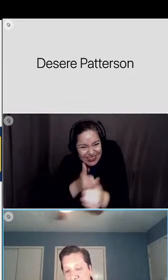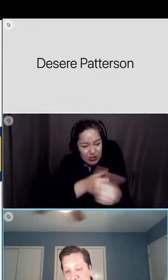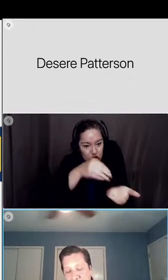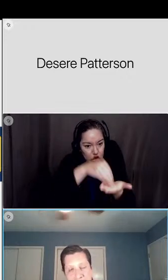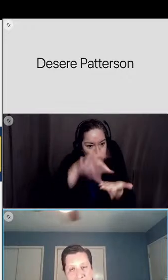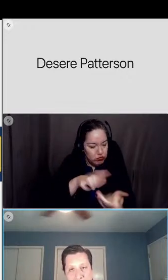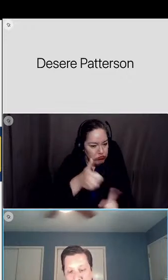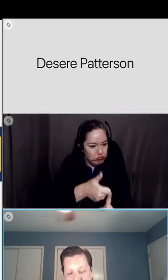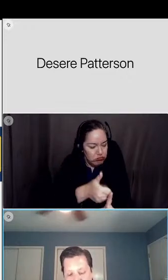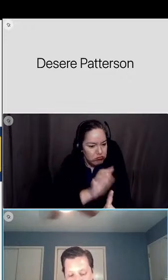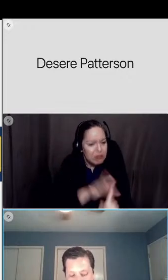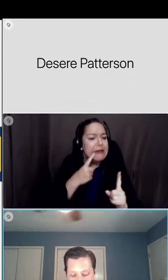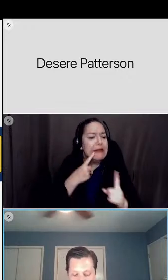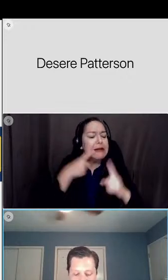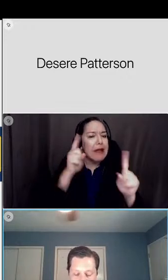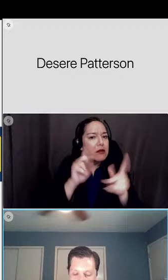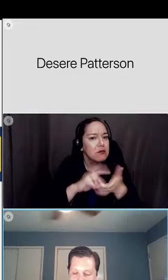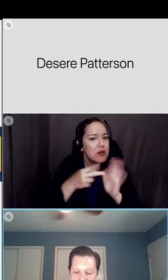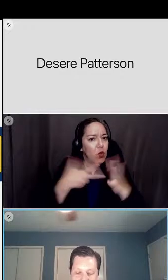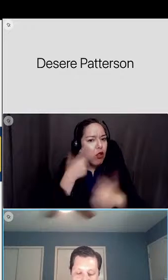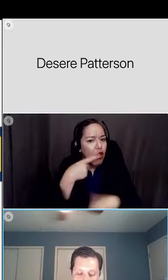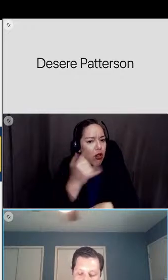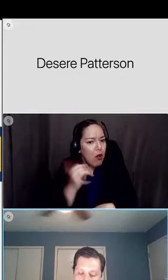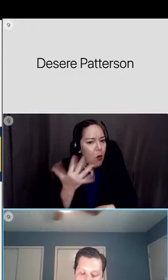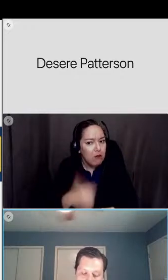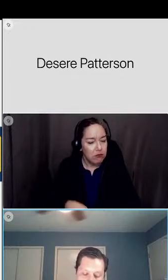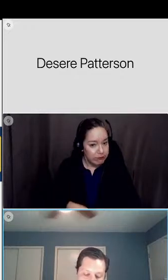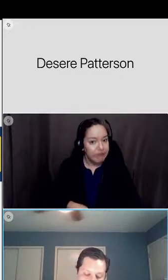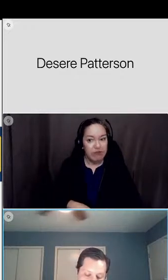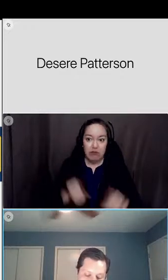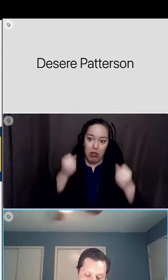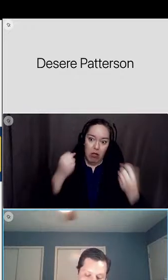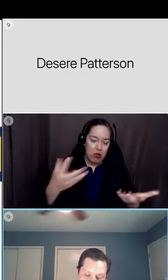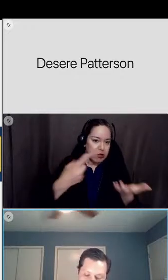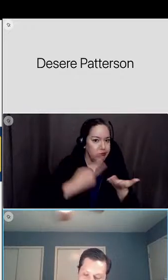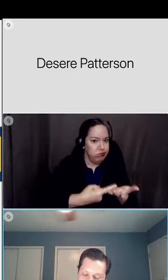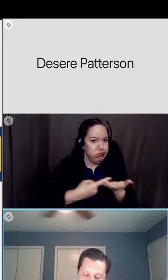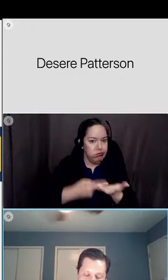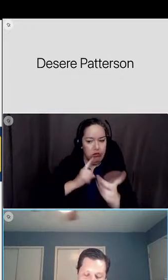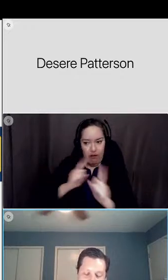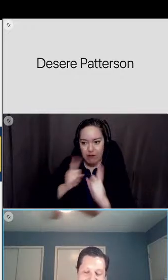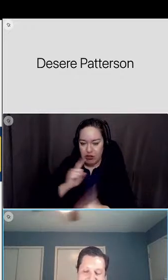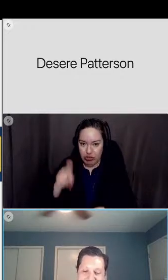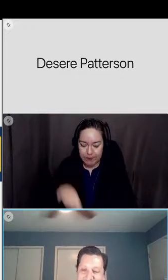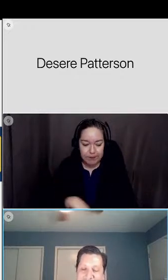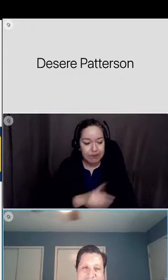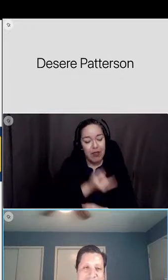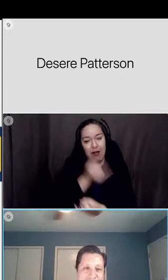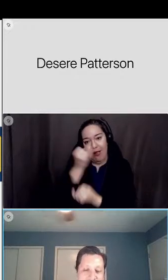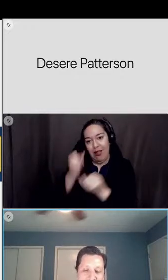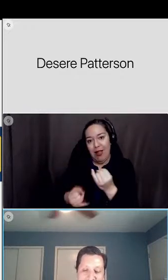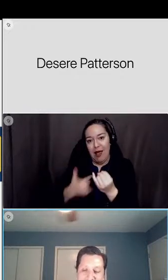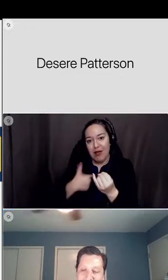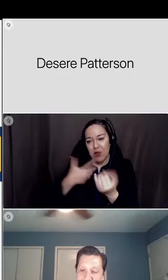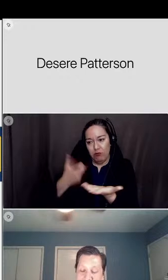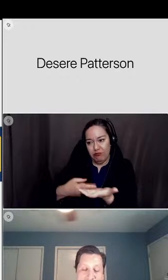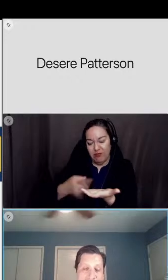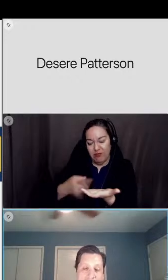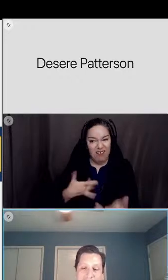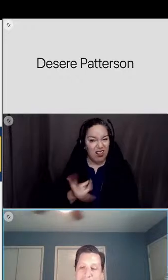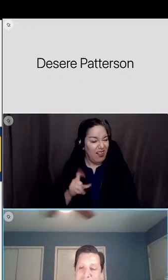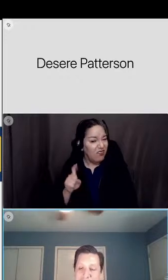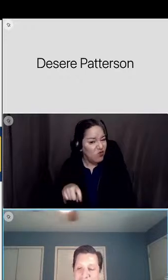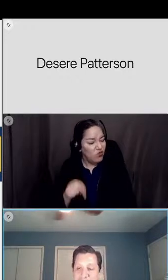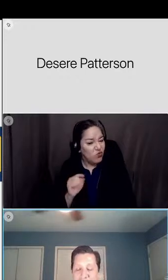so again lots of conversations to be had last thing i want to touch upon uh and i feel i have to uh